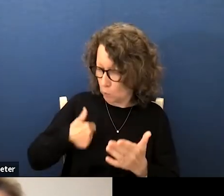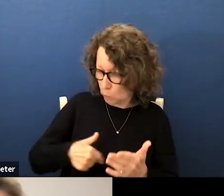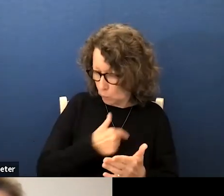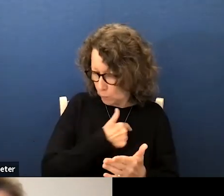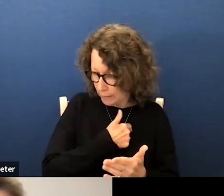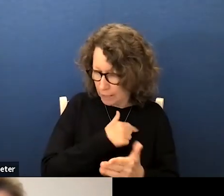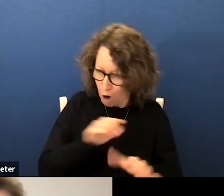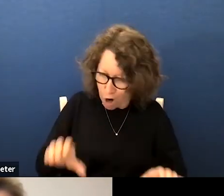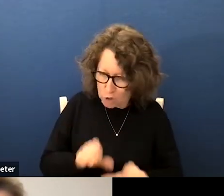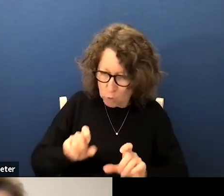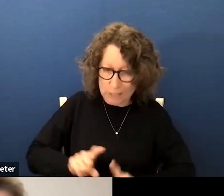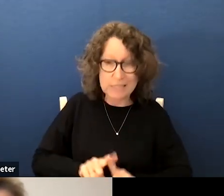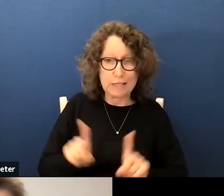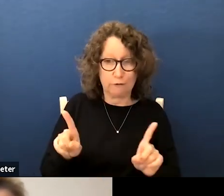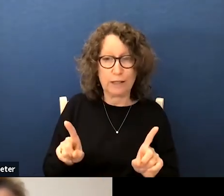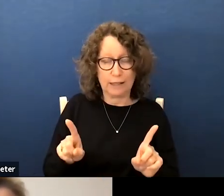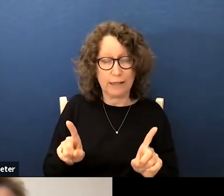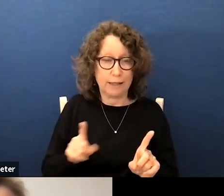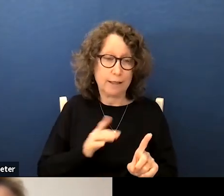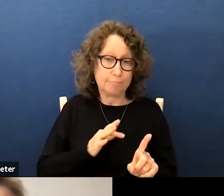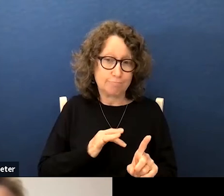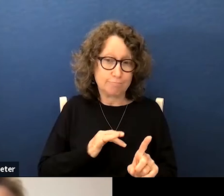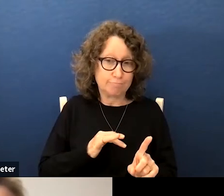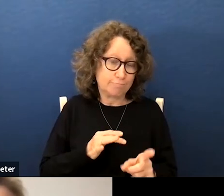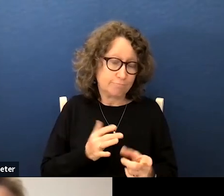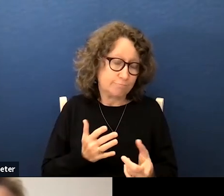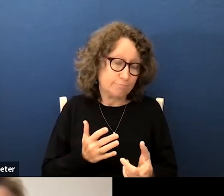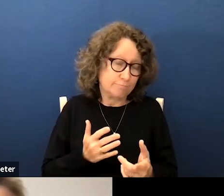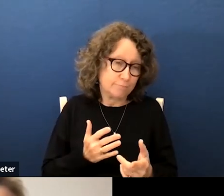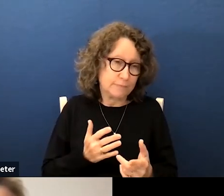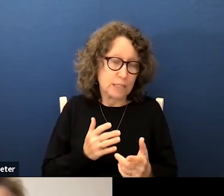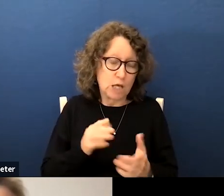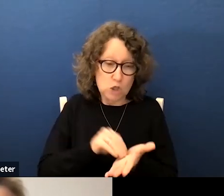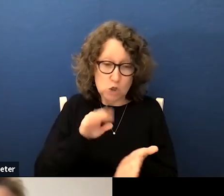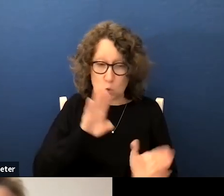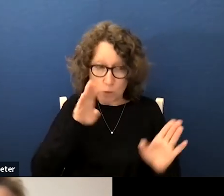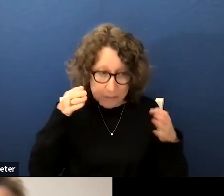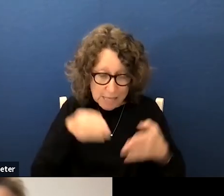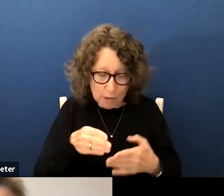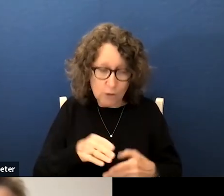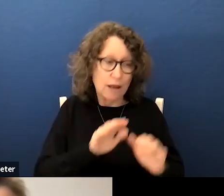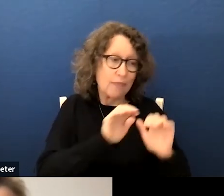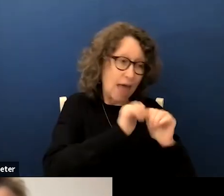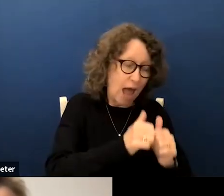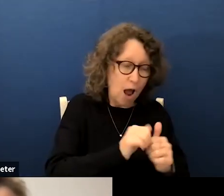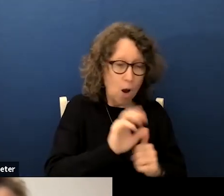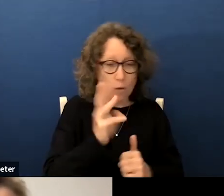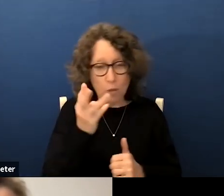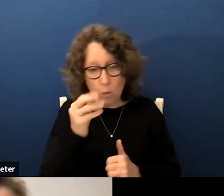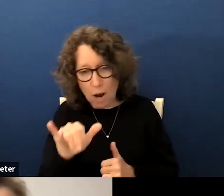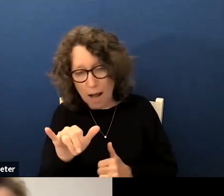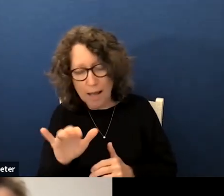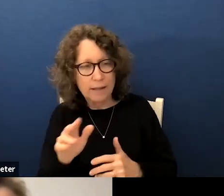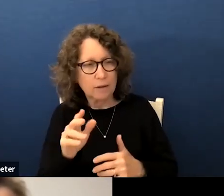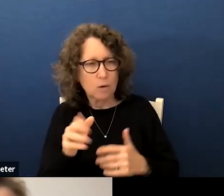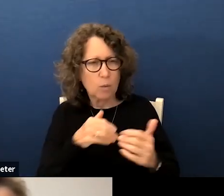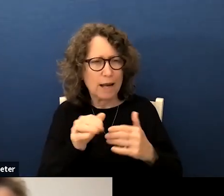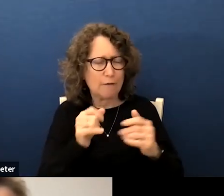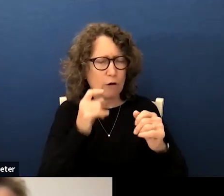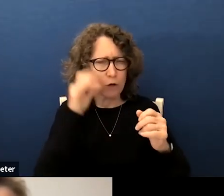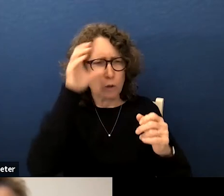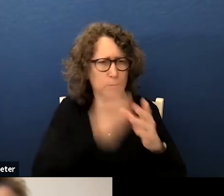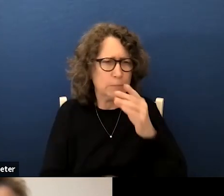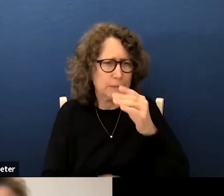doing differently um to again it's student-centered and how the why and what i mean the order i wrote it down actually you're